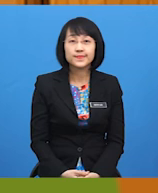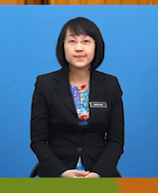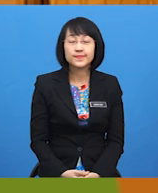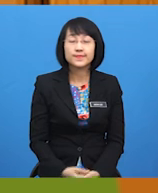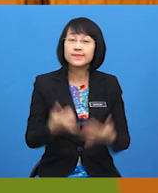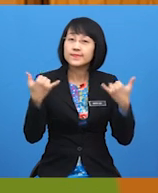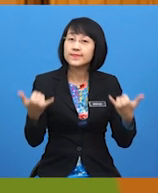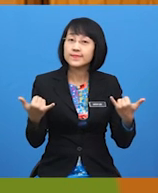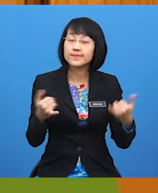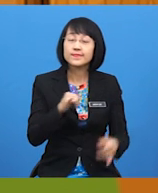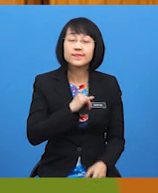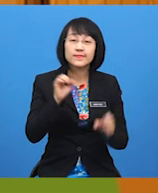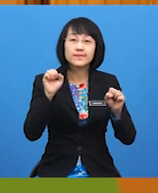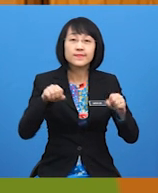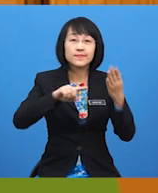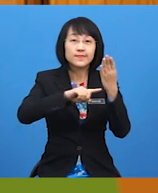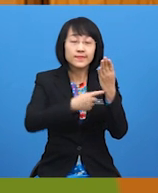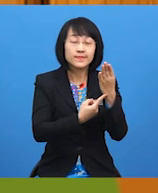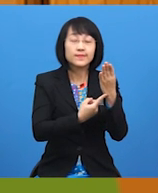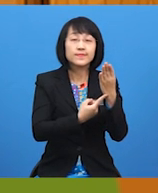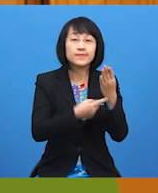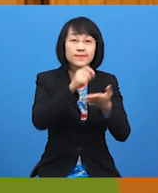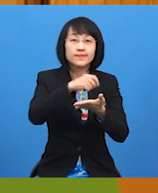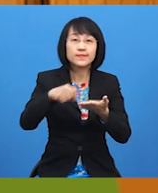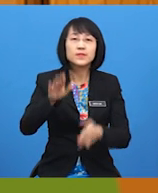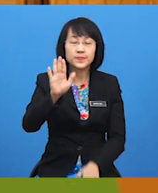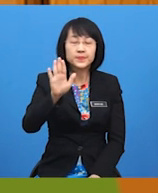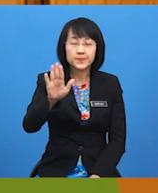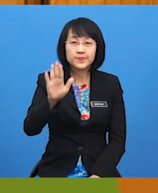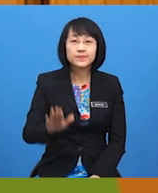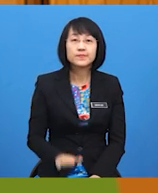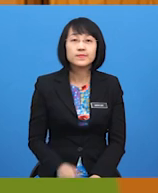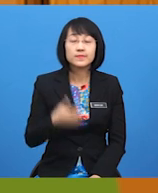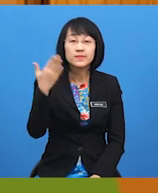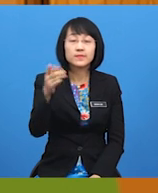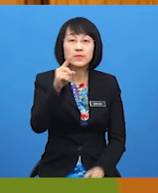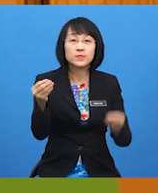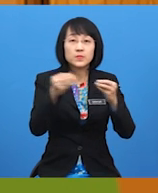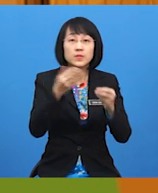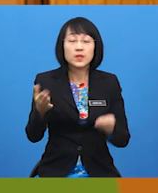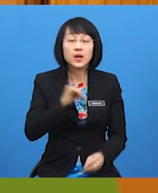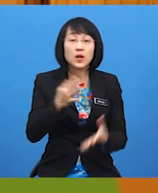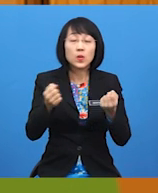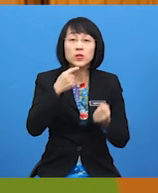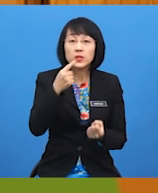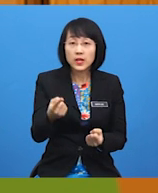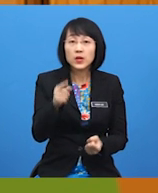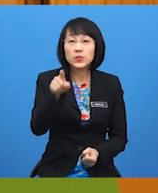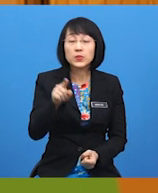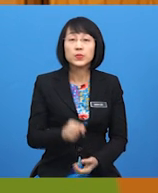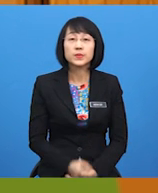Now, I can start writing. Wait. There's one more thing that I want to tell you, Yusuf.